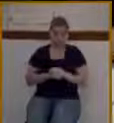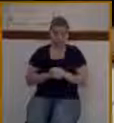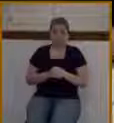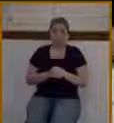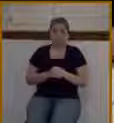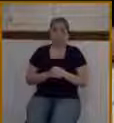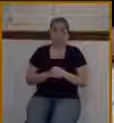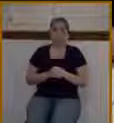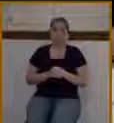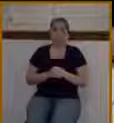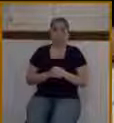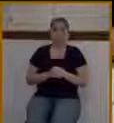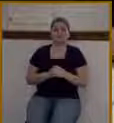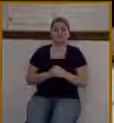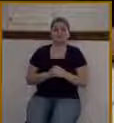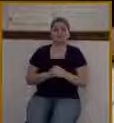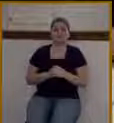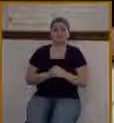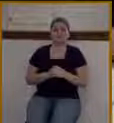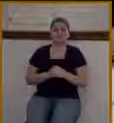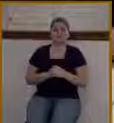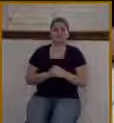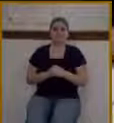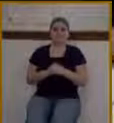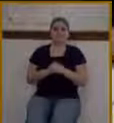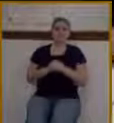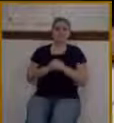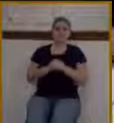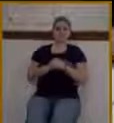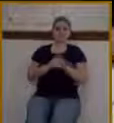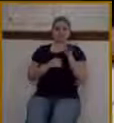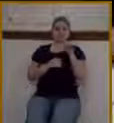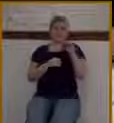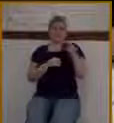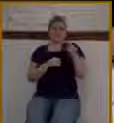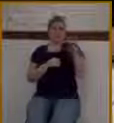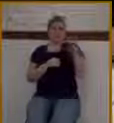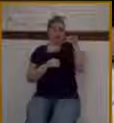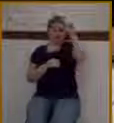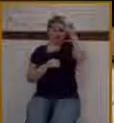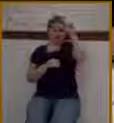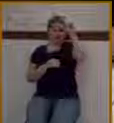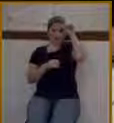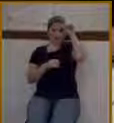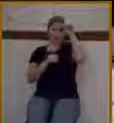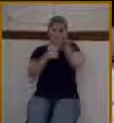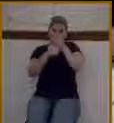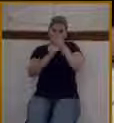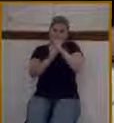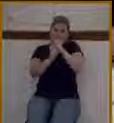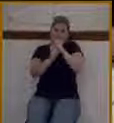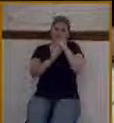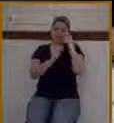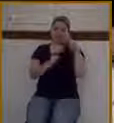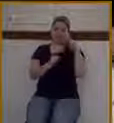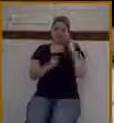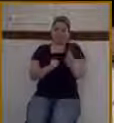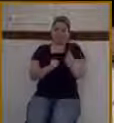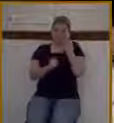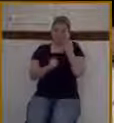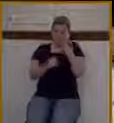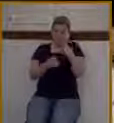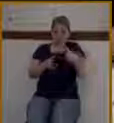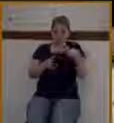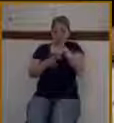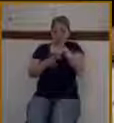And so it's as if this one little colt is created for this purpose, to carry one rider, the king of kings.